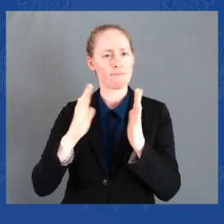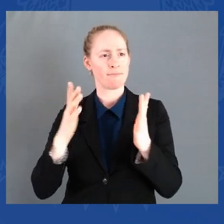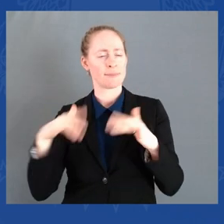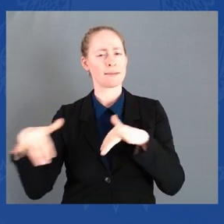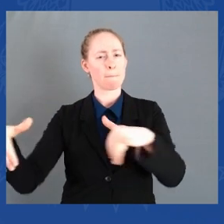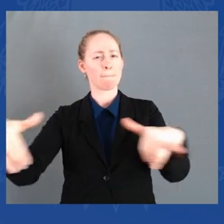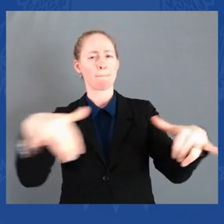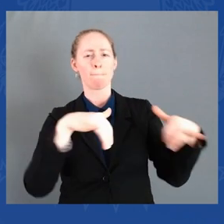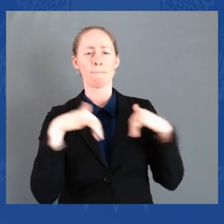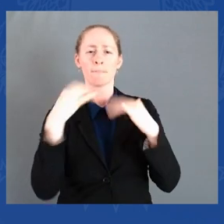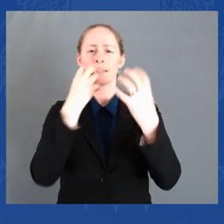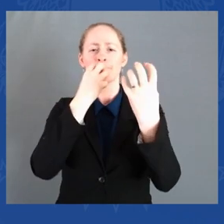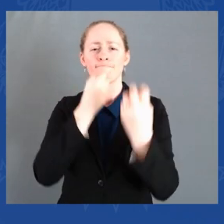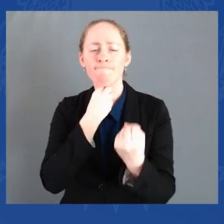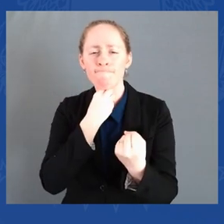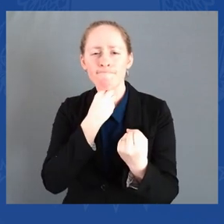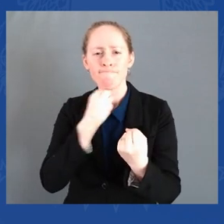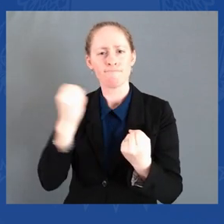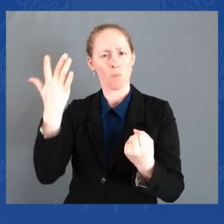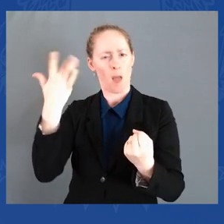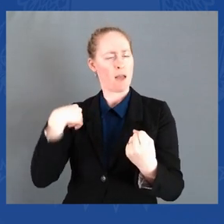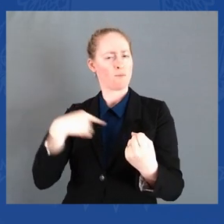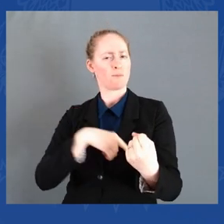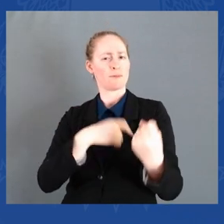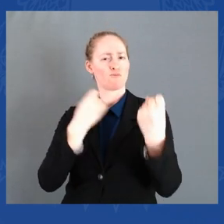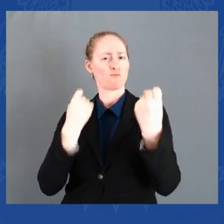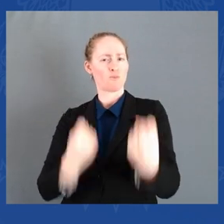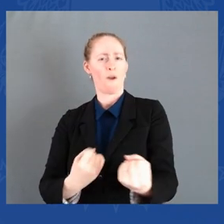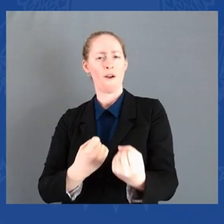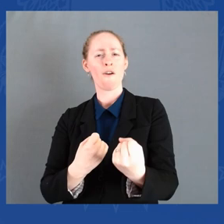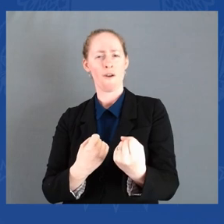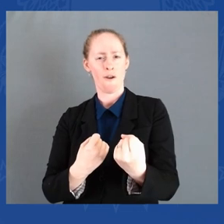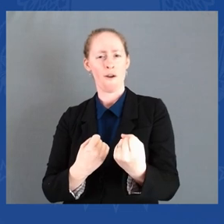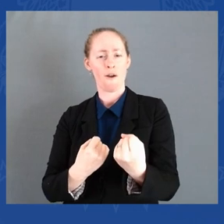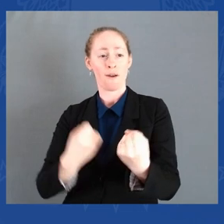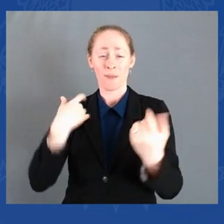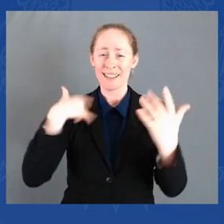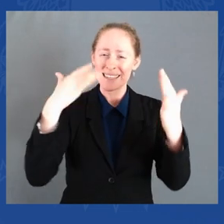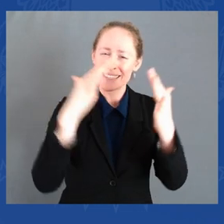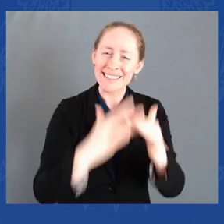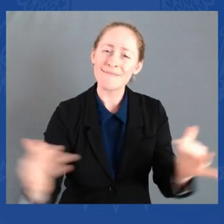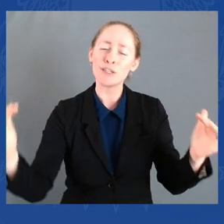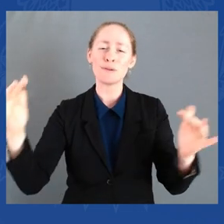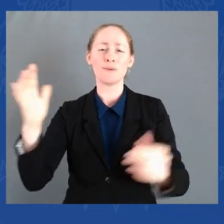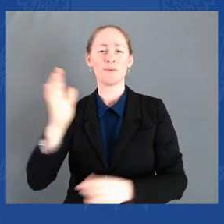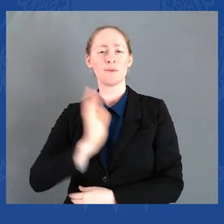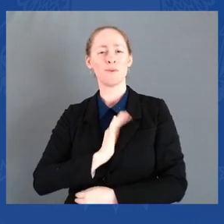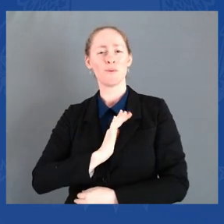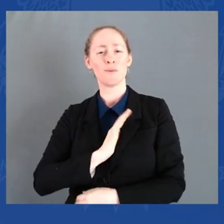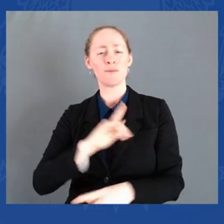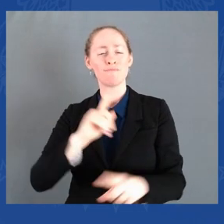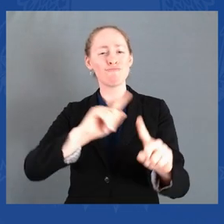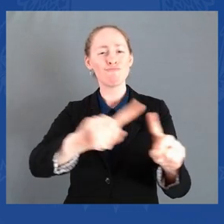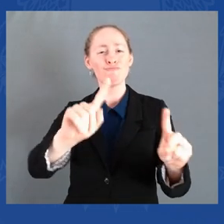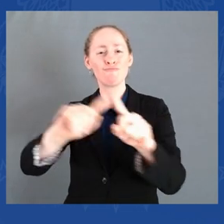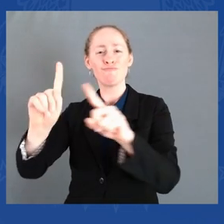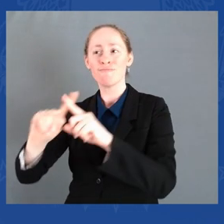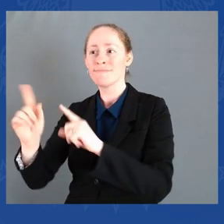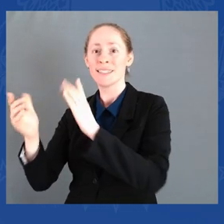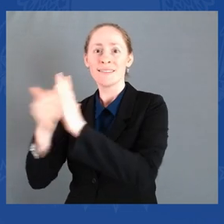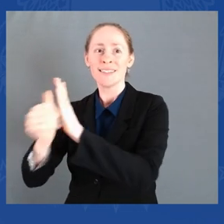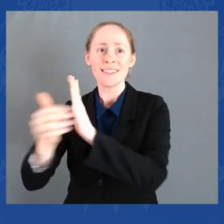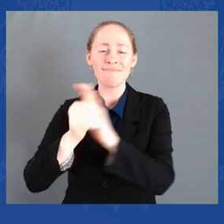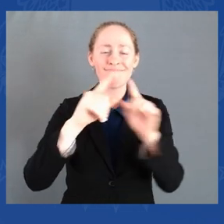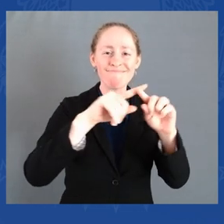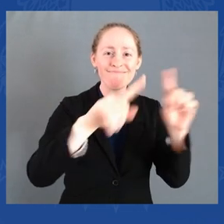are, is because we're diverse with so many talents, so many. I know this